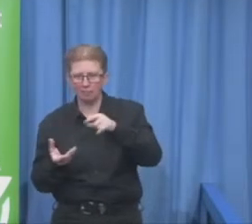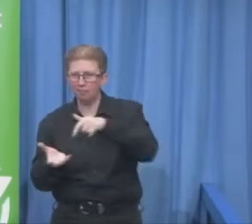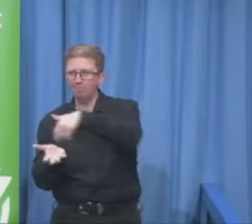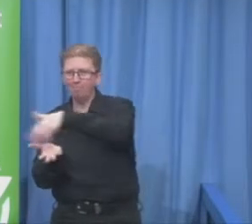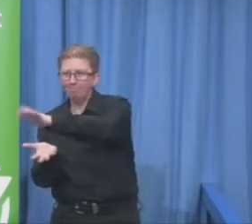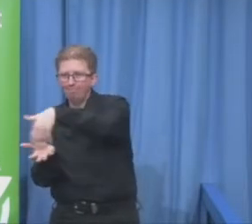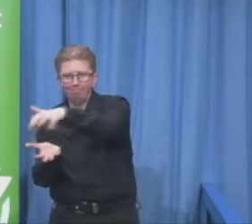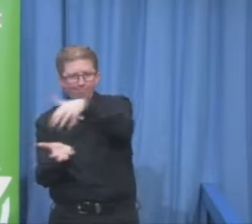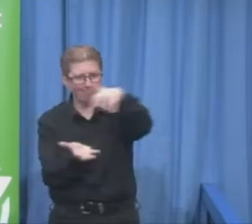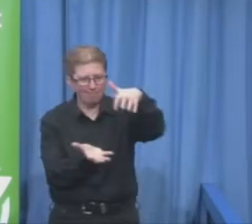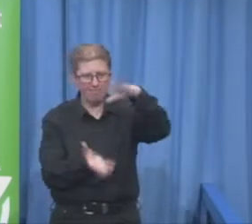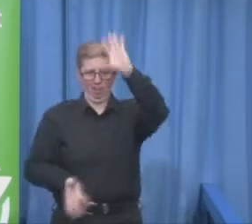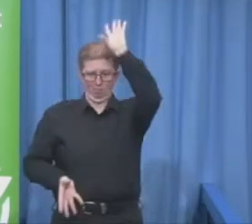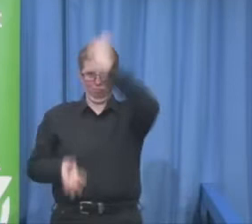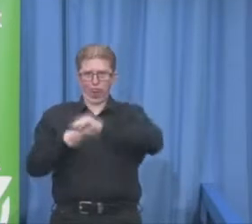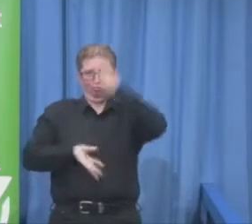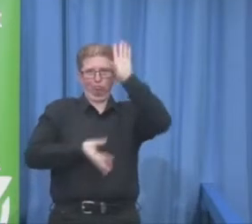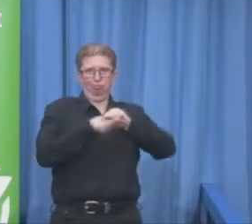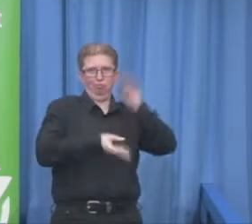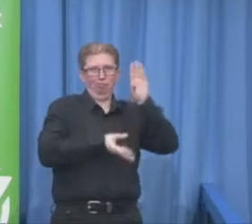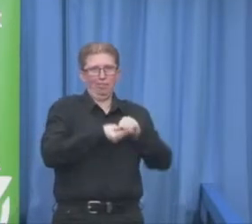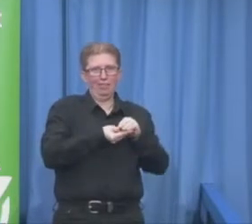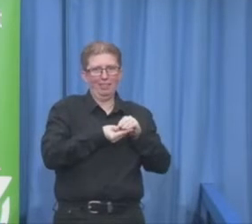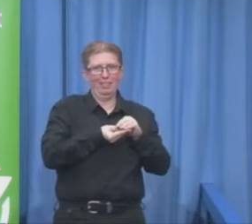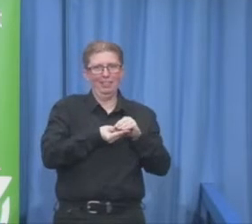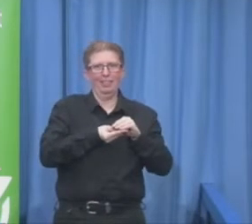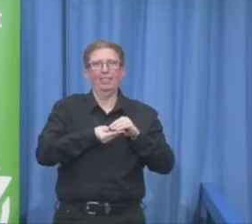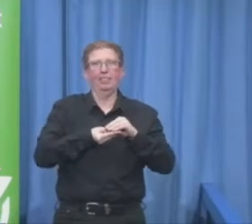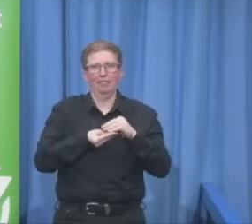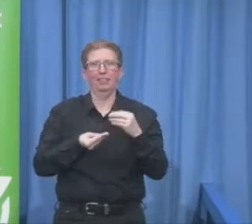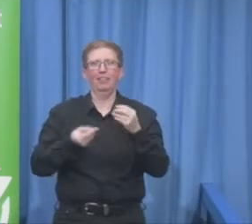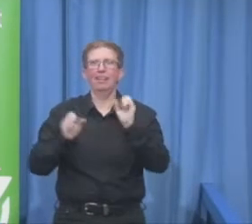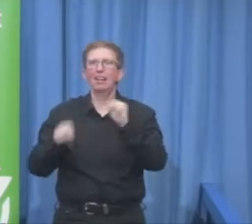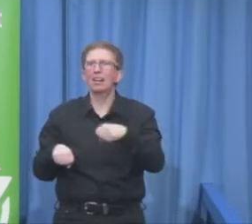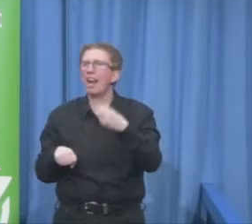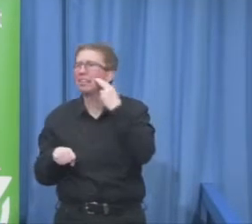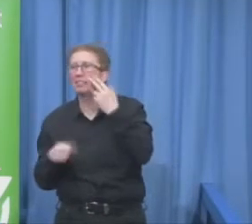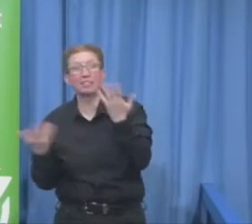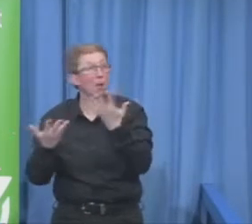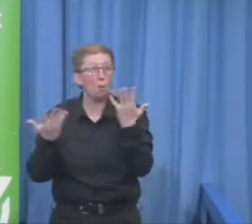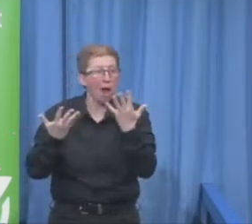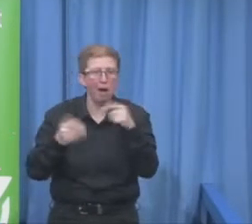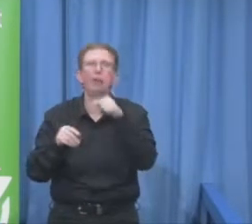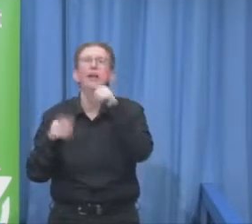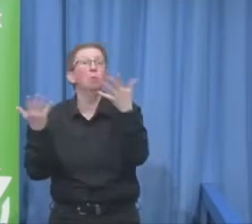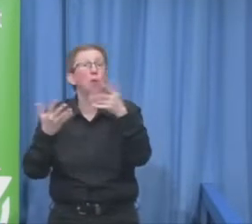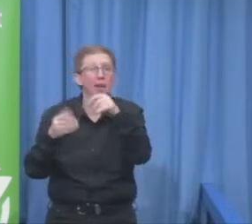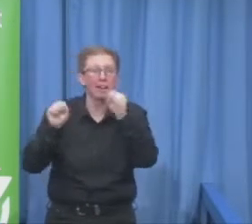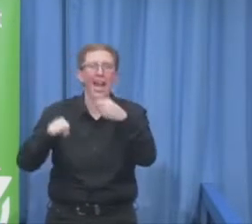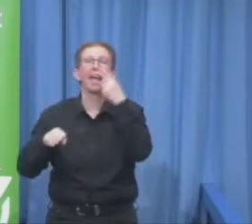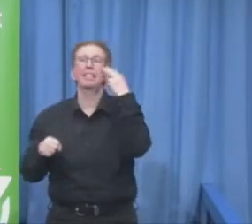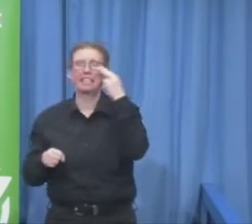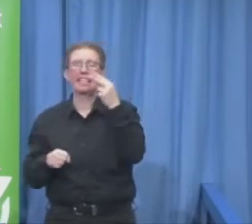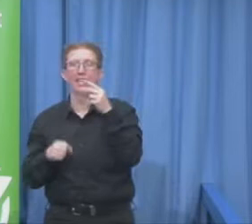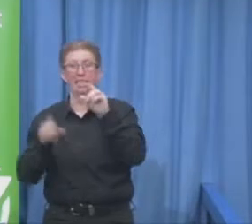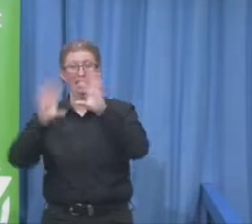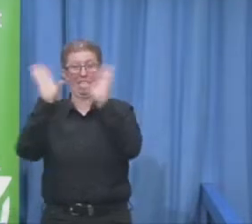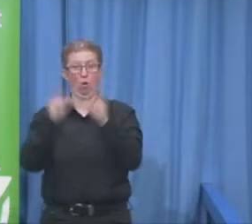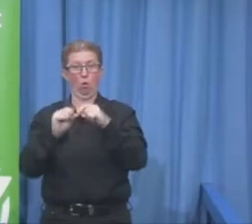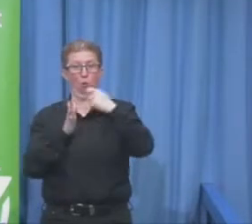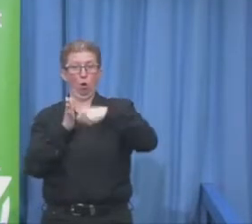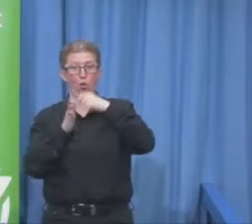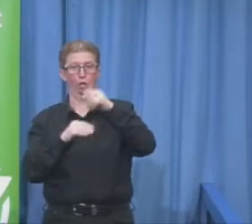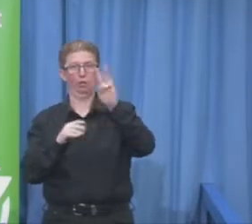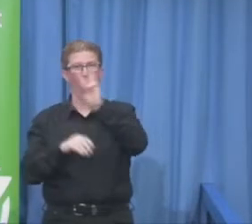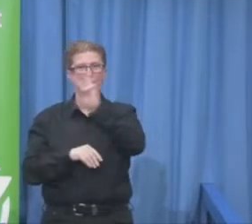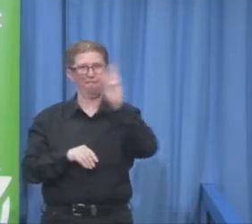you will find all the results so I don't want to too much go into detail with this because sometimes